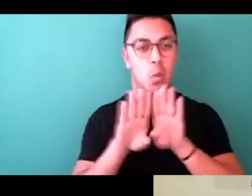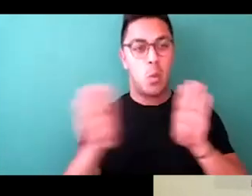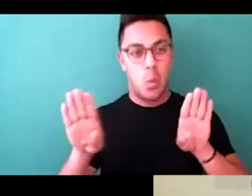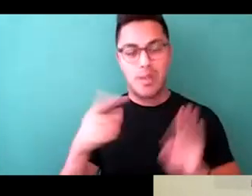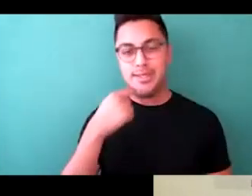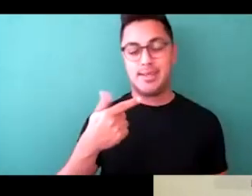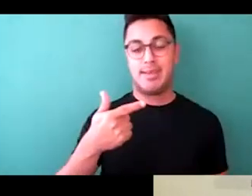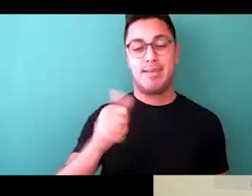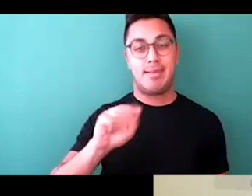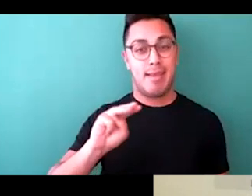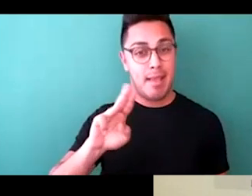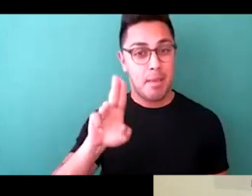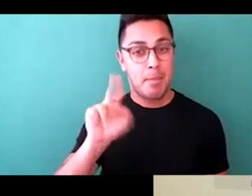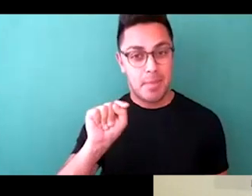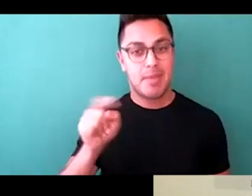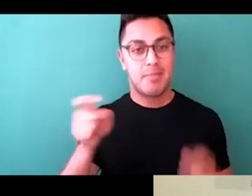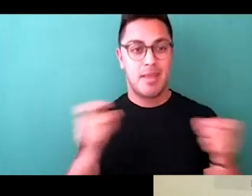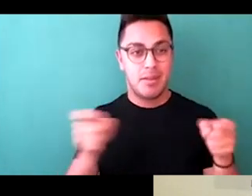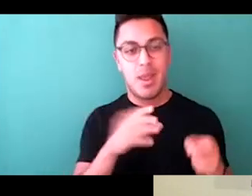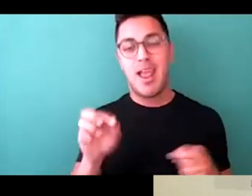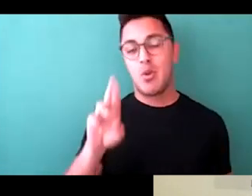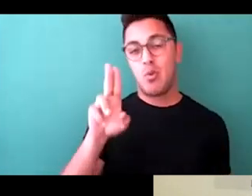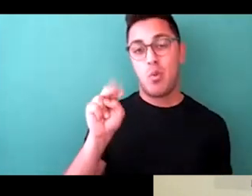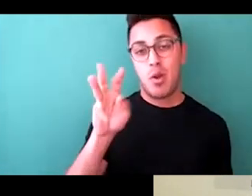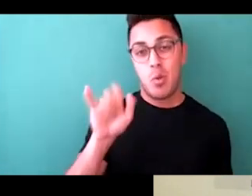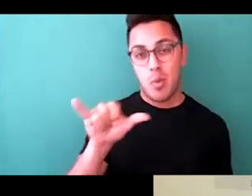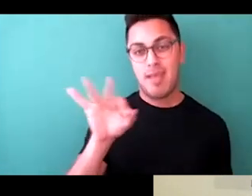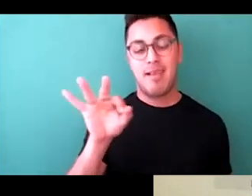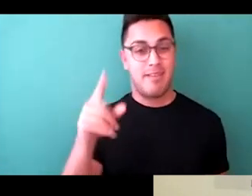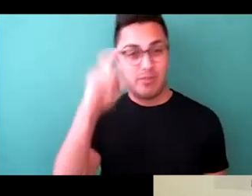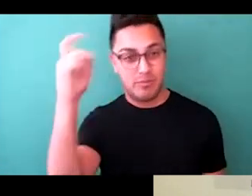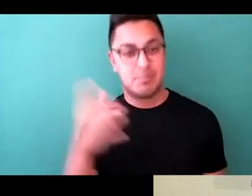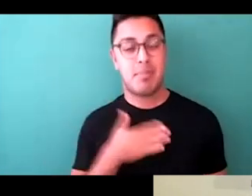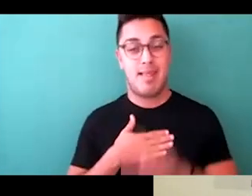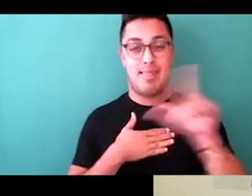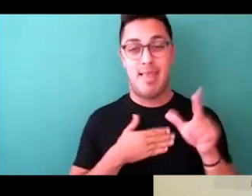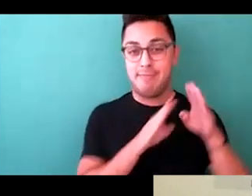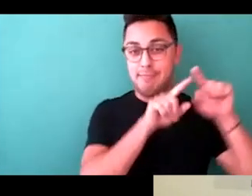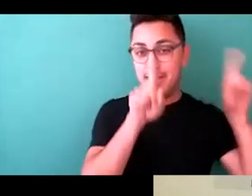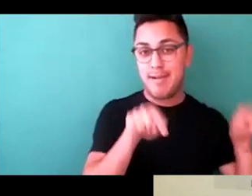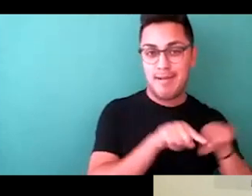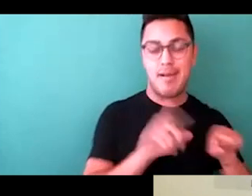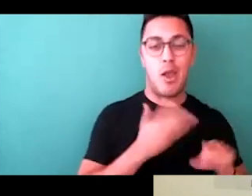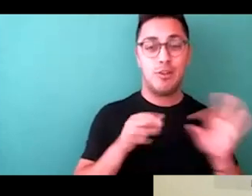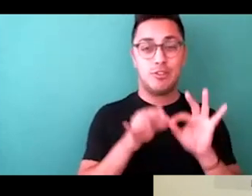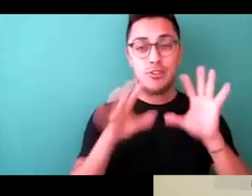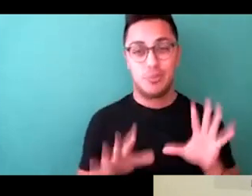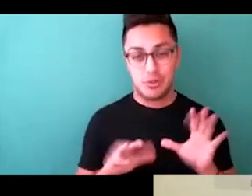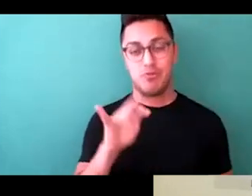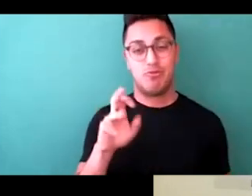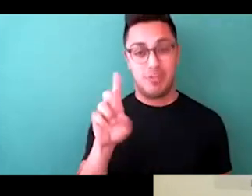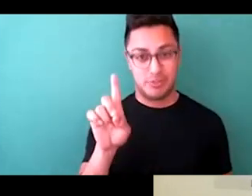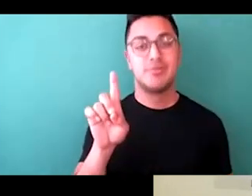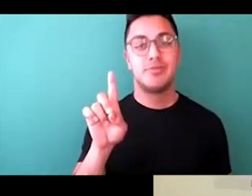and Runway of Dreams. To my left, in my left box, is our interpreter, Richard,